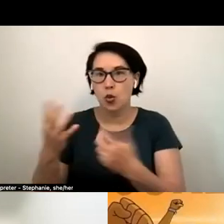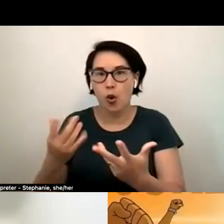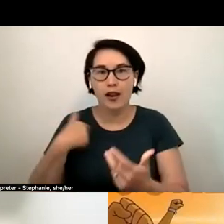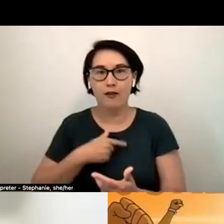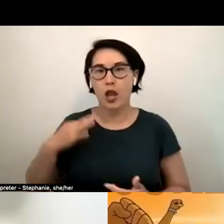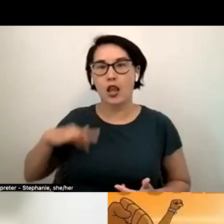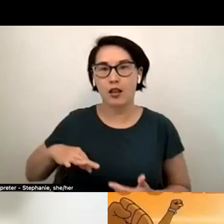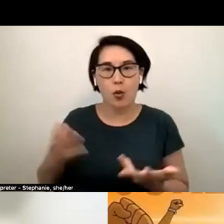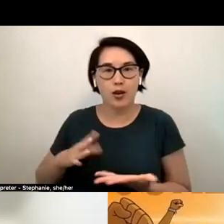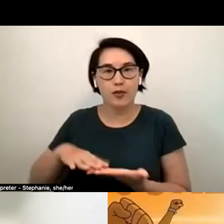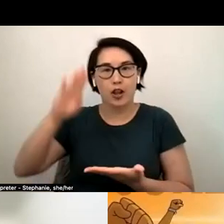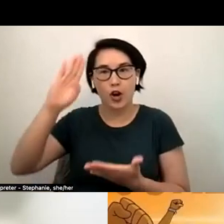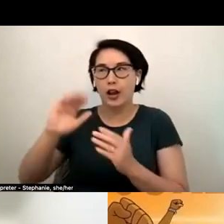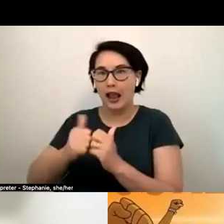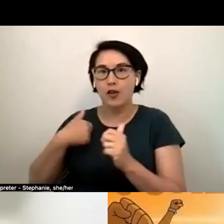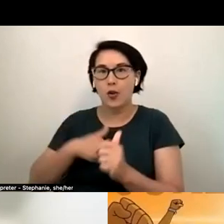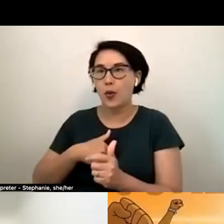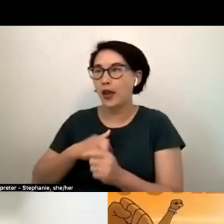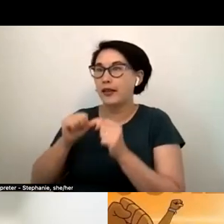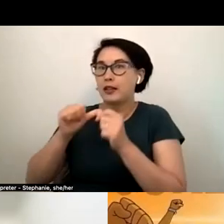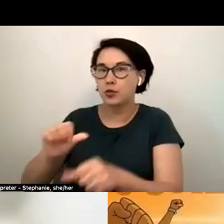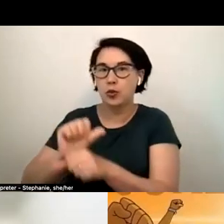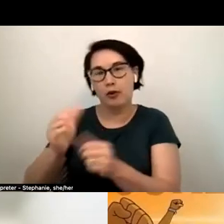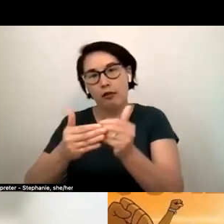and and what how does that feed the next 30 years